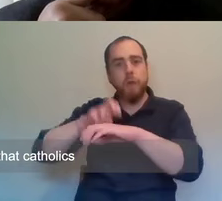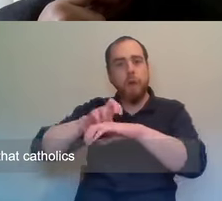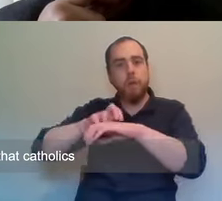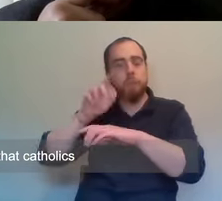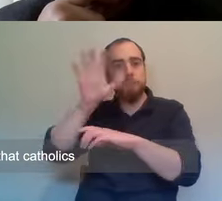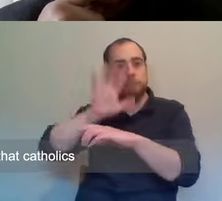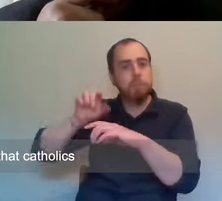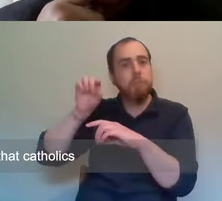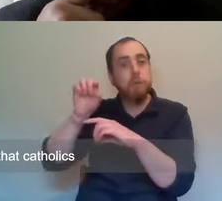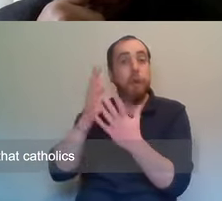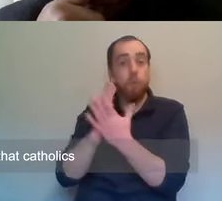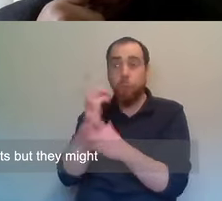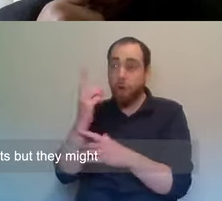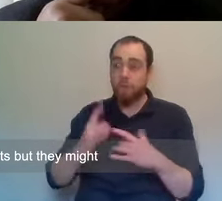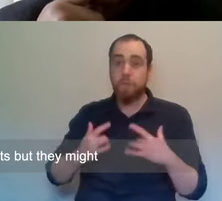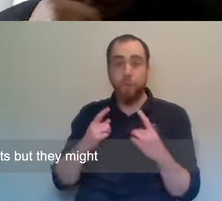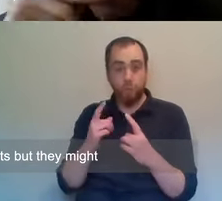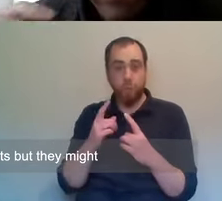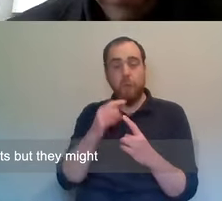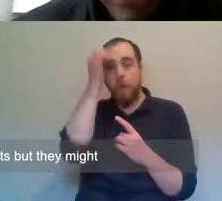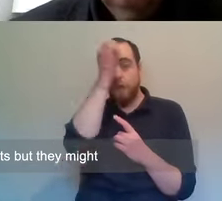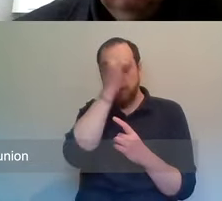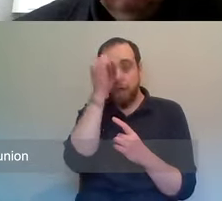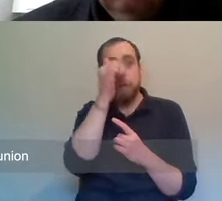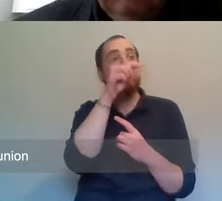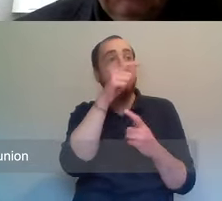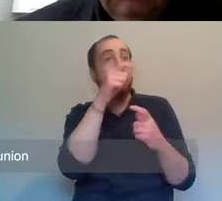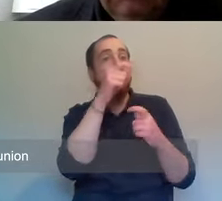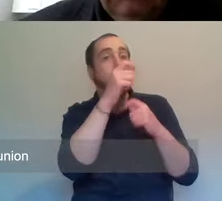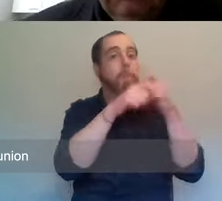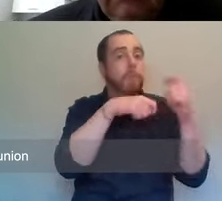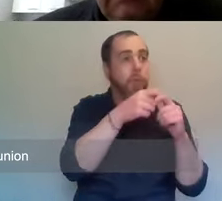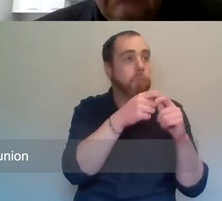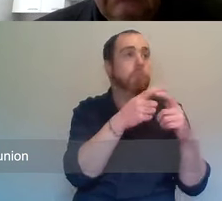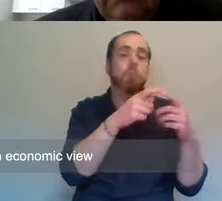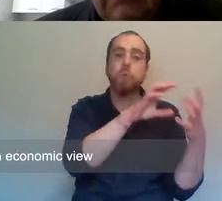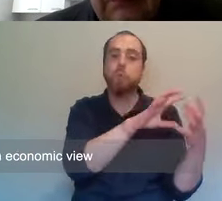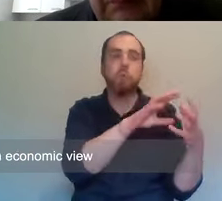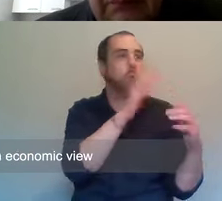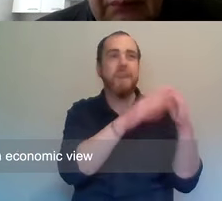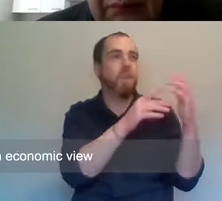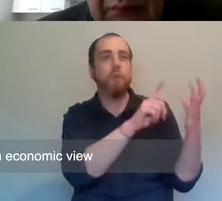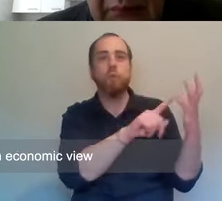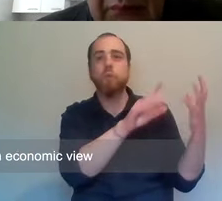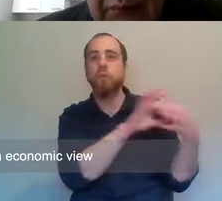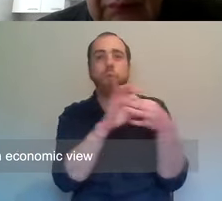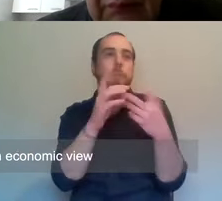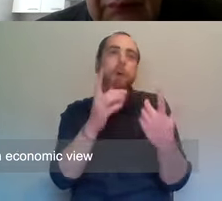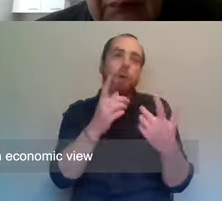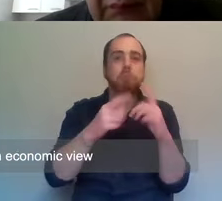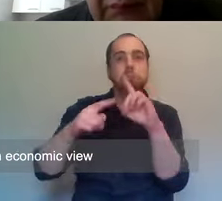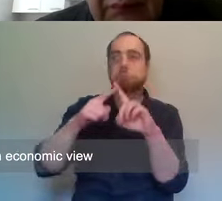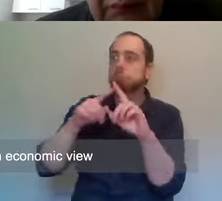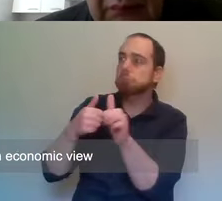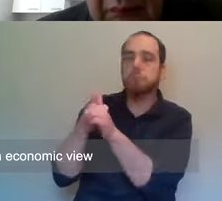argument that Catholics wouldn't become Unionists, but they might become pro-Union. So that was based on an economic